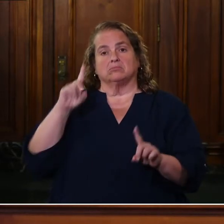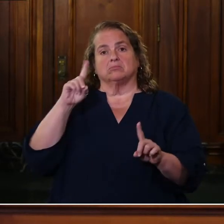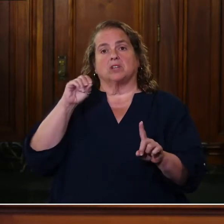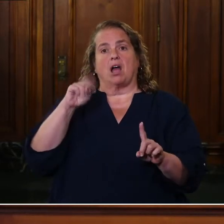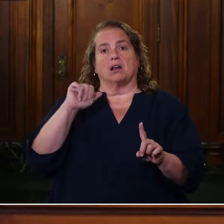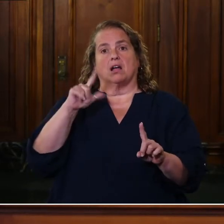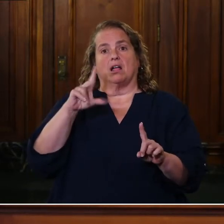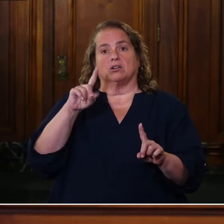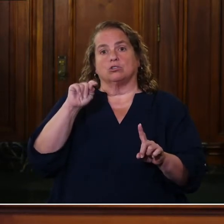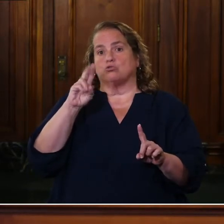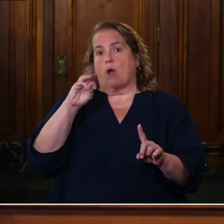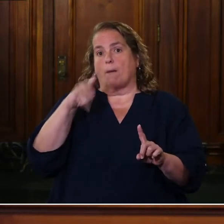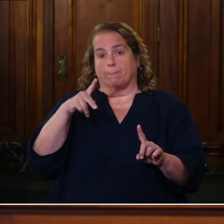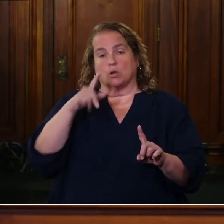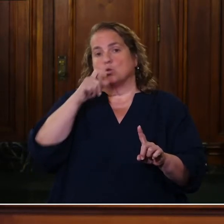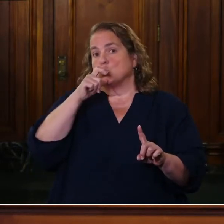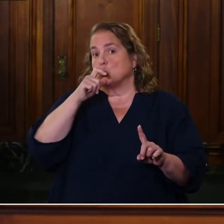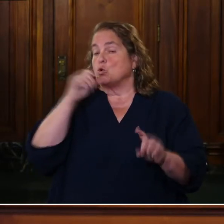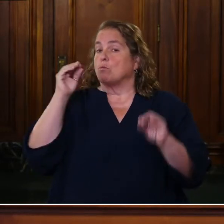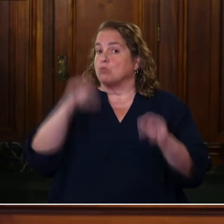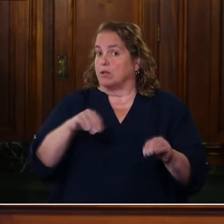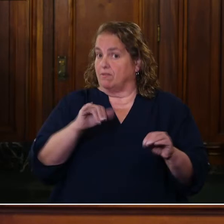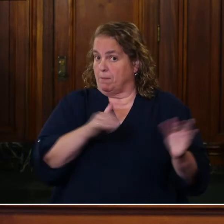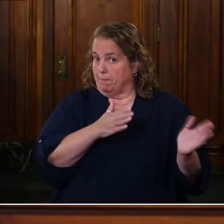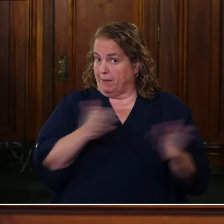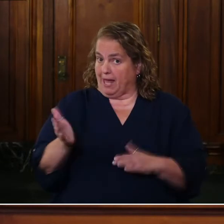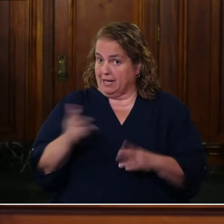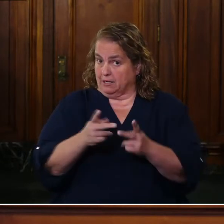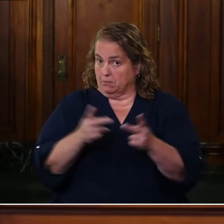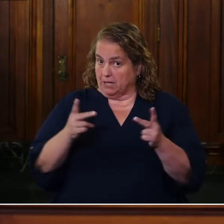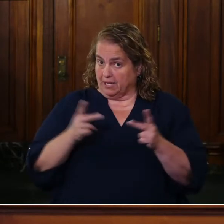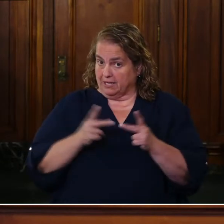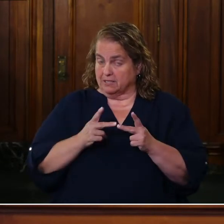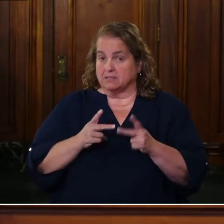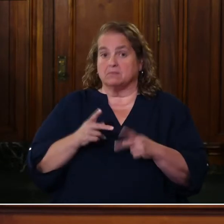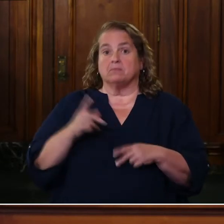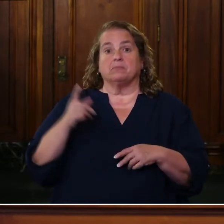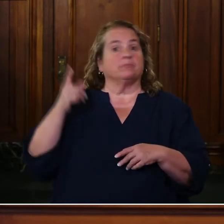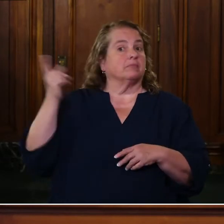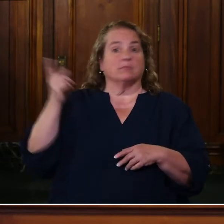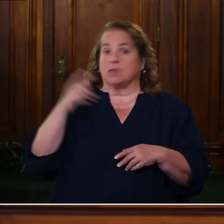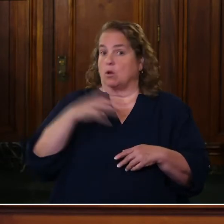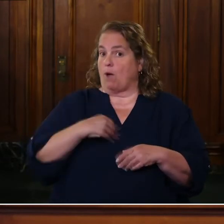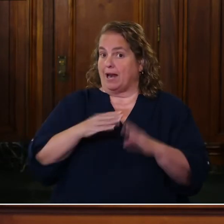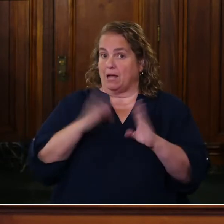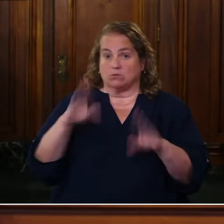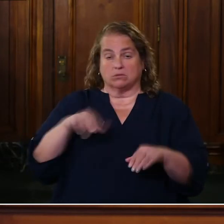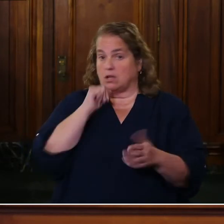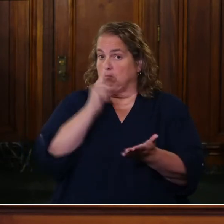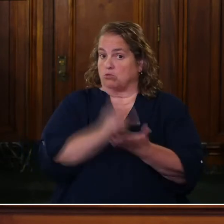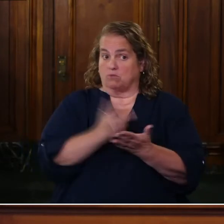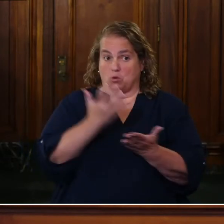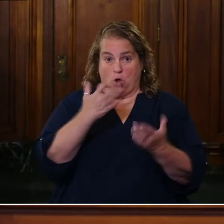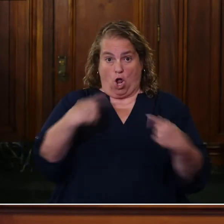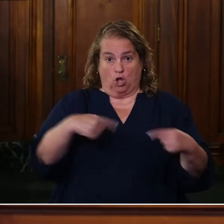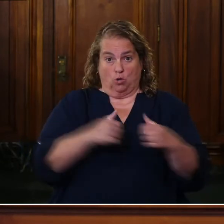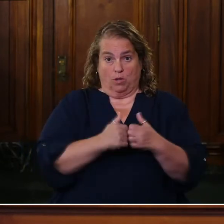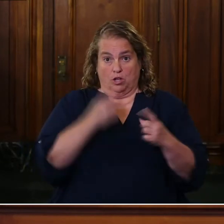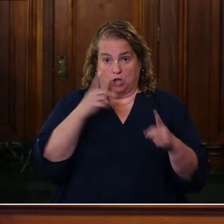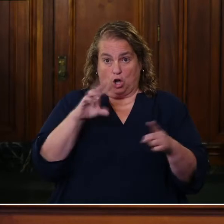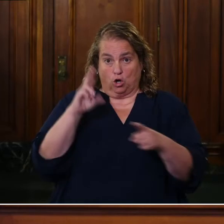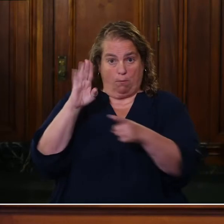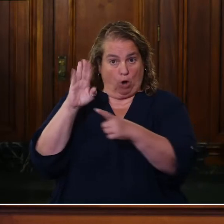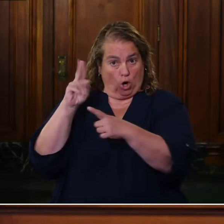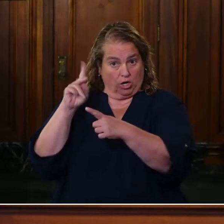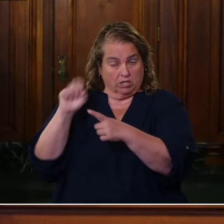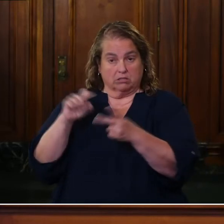Uh, that, uh, with where Kentucky is right now, would not approve of that. Uh, so if he'd like to argue with Dr. Birx or Dr. Fauci,